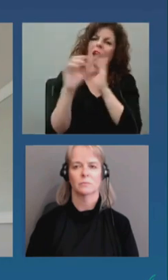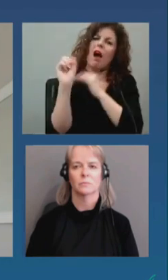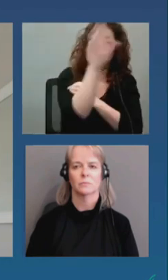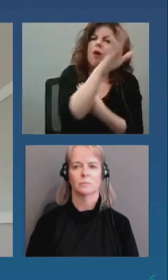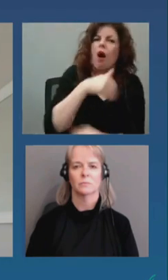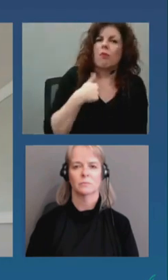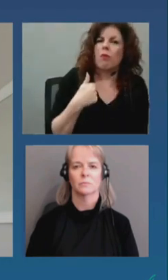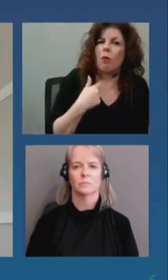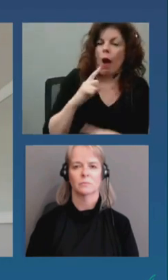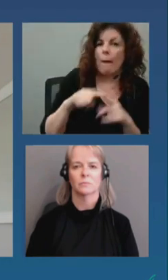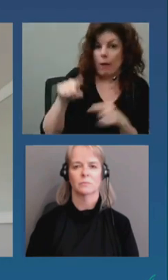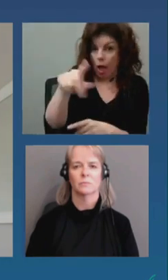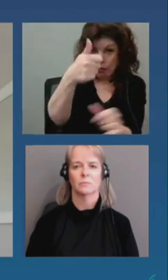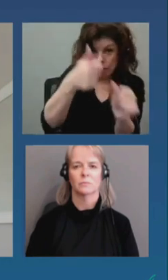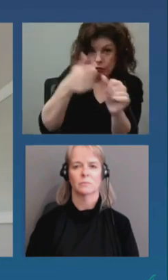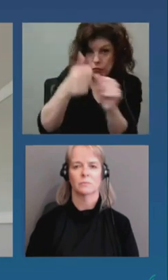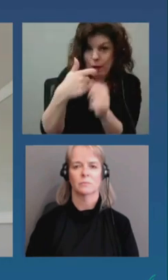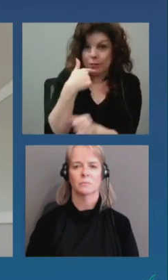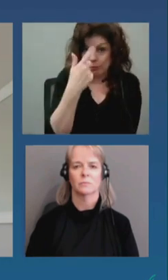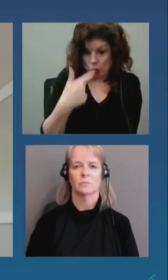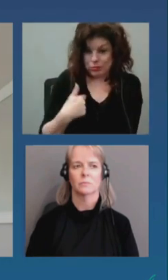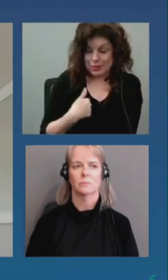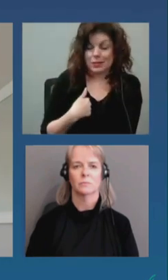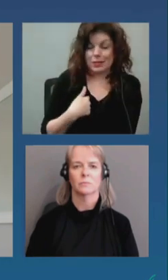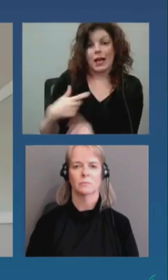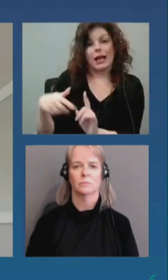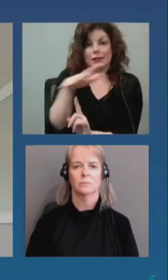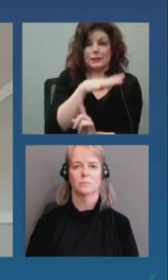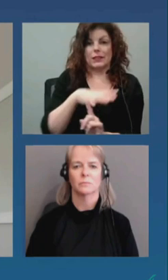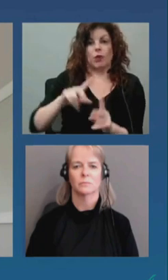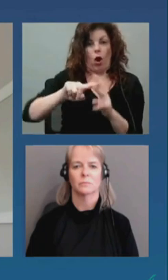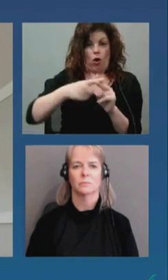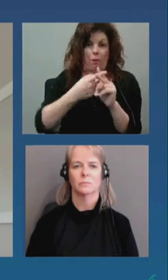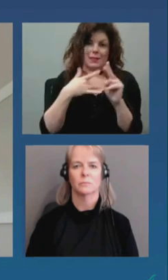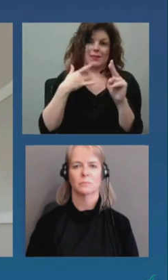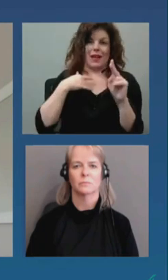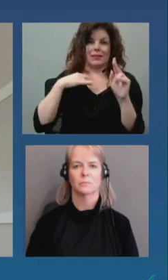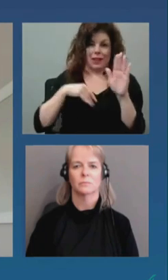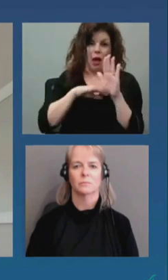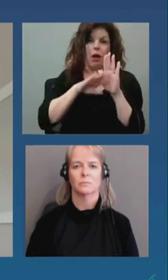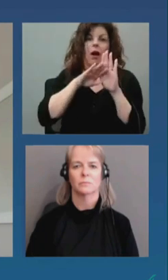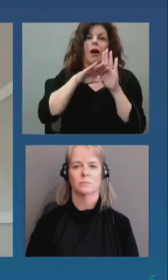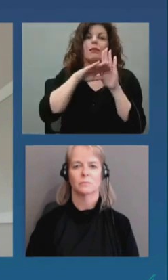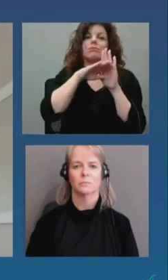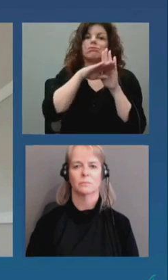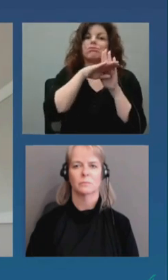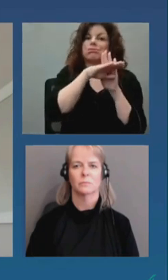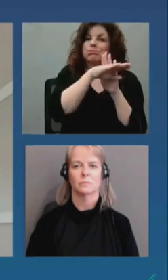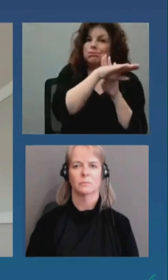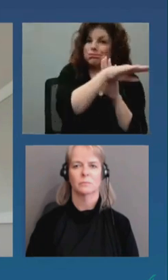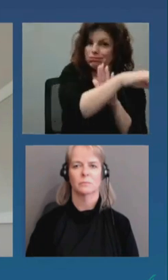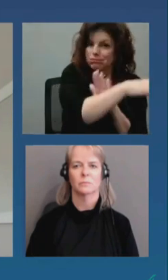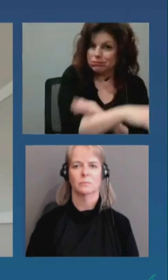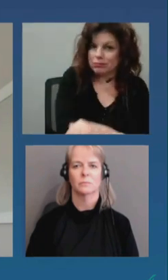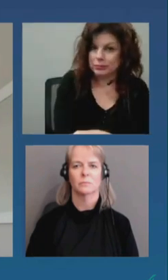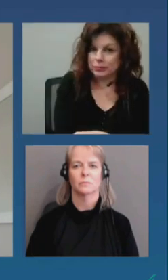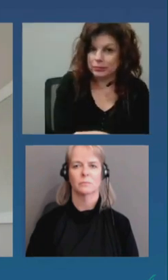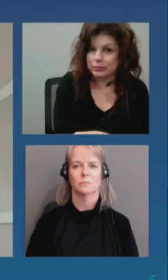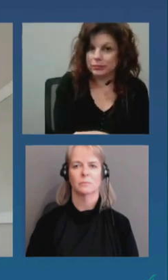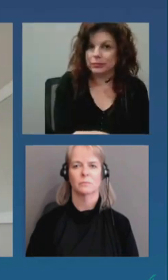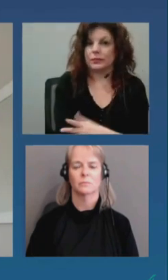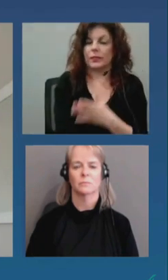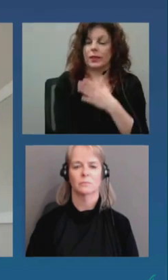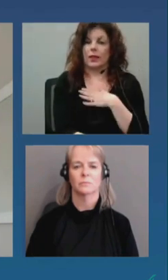alors que vous dites vous-même que la situation commence à se stabiliser ici à Ottawa? J'ai